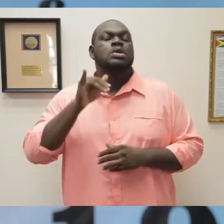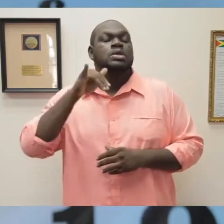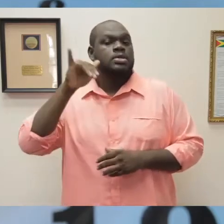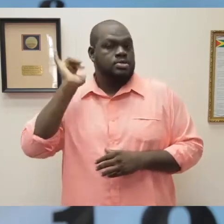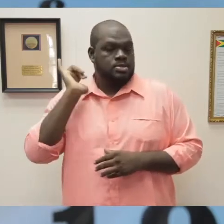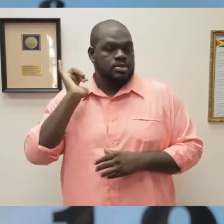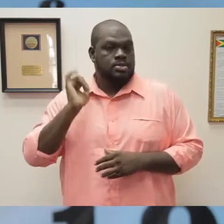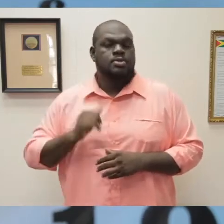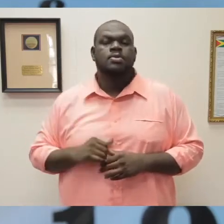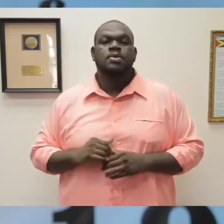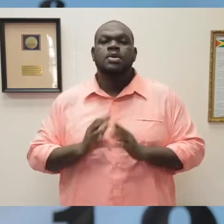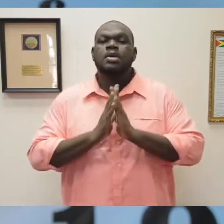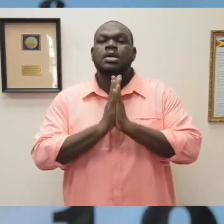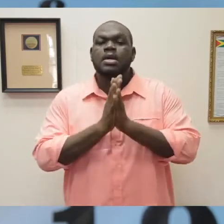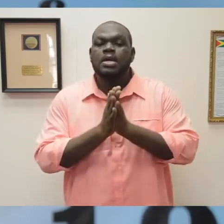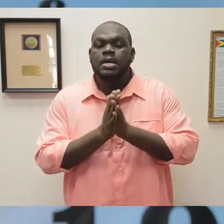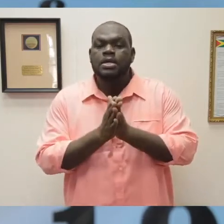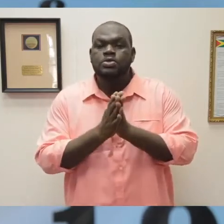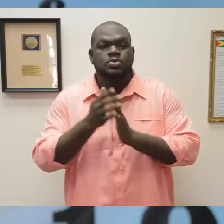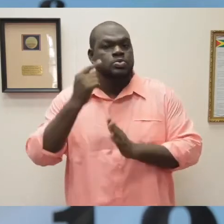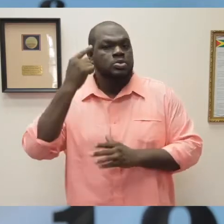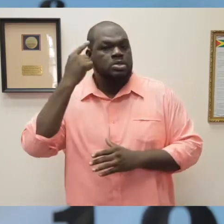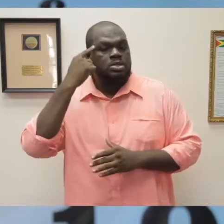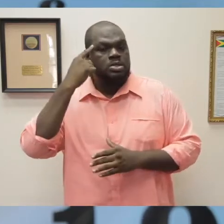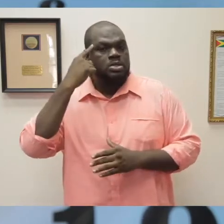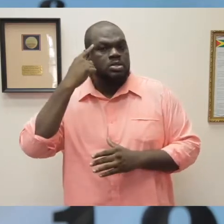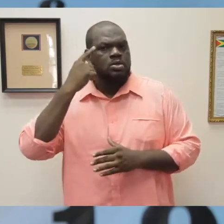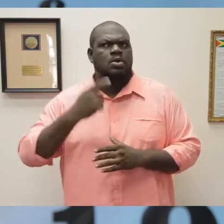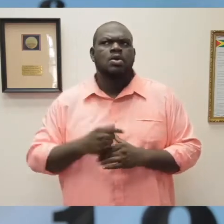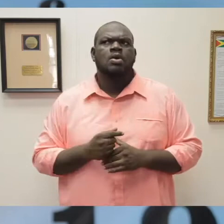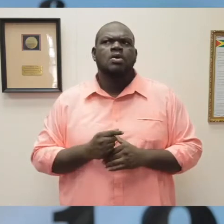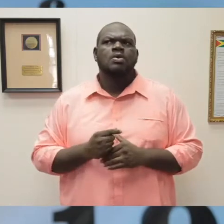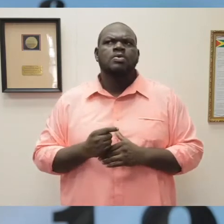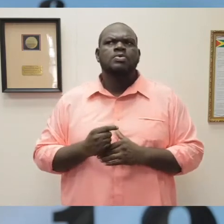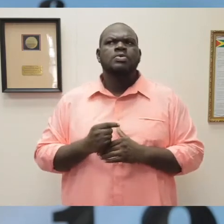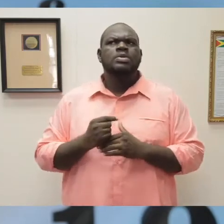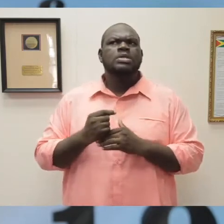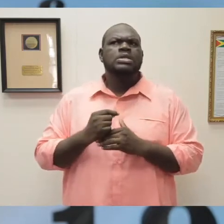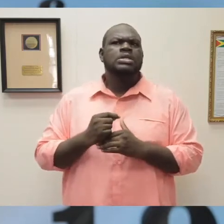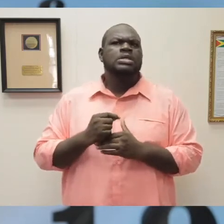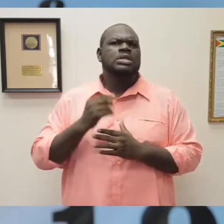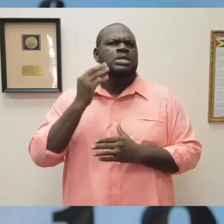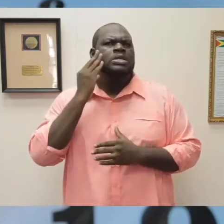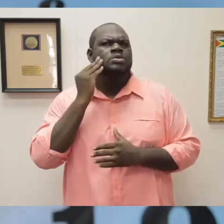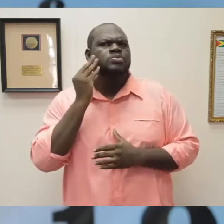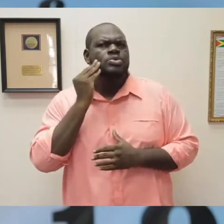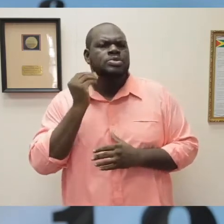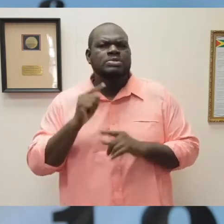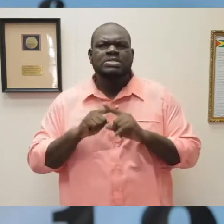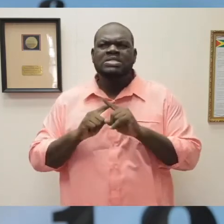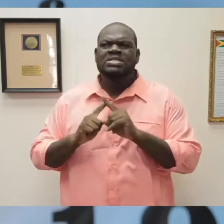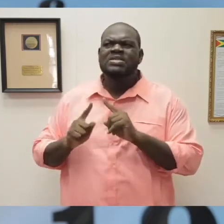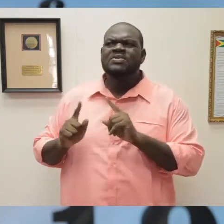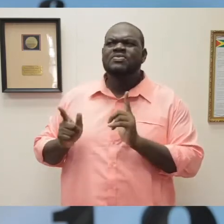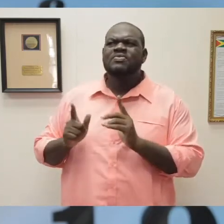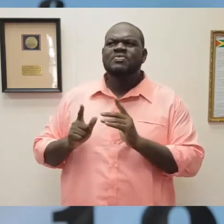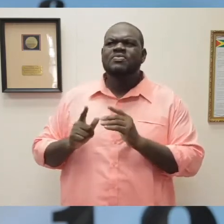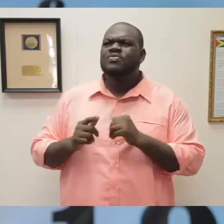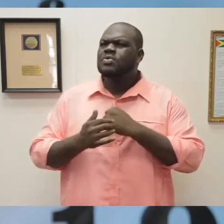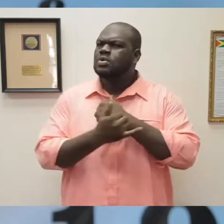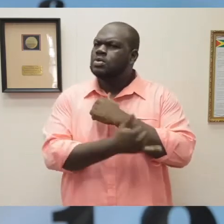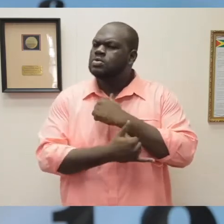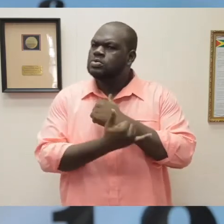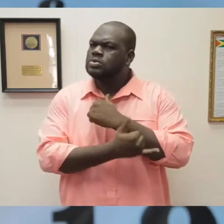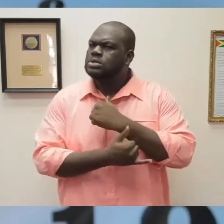the experiences of countries that have embarked upon this before. I wish to remind you